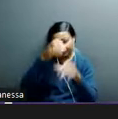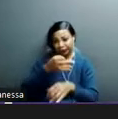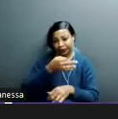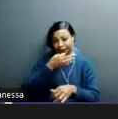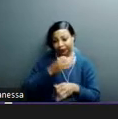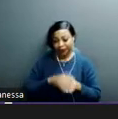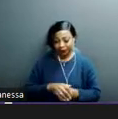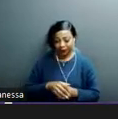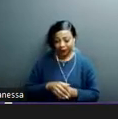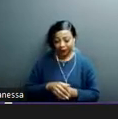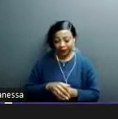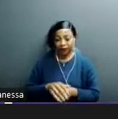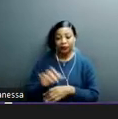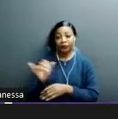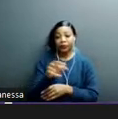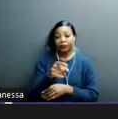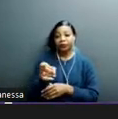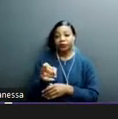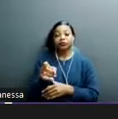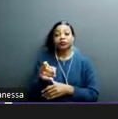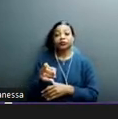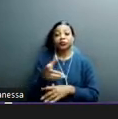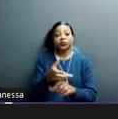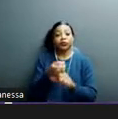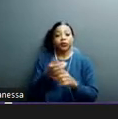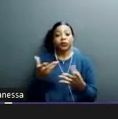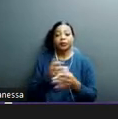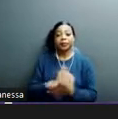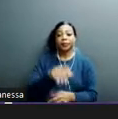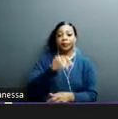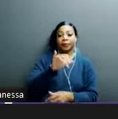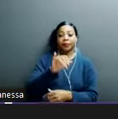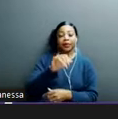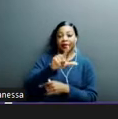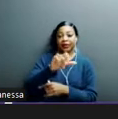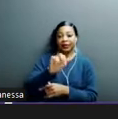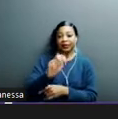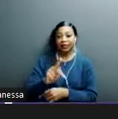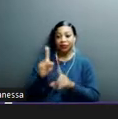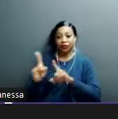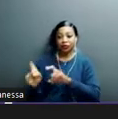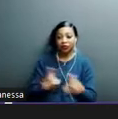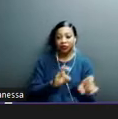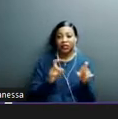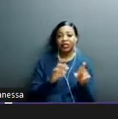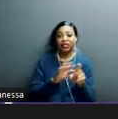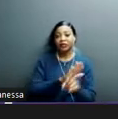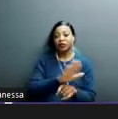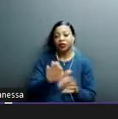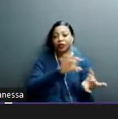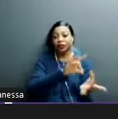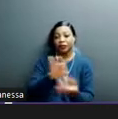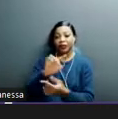And, um, you will also be receiving a link for a survey to hear what you thought of the, uh,